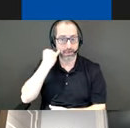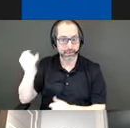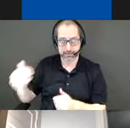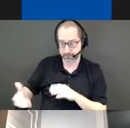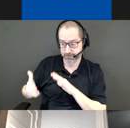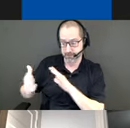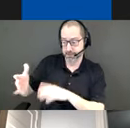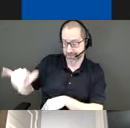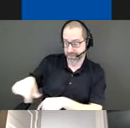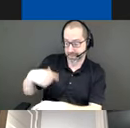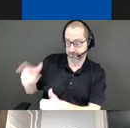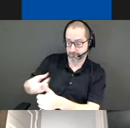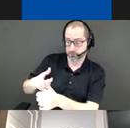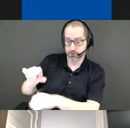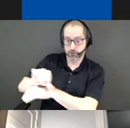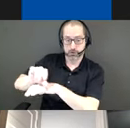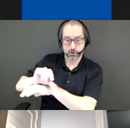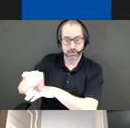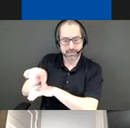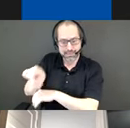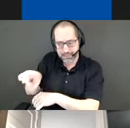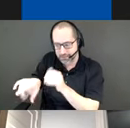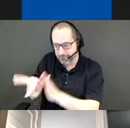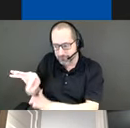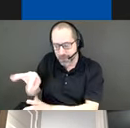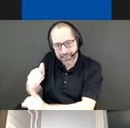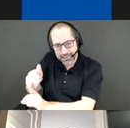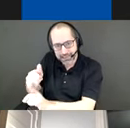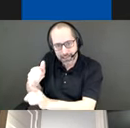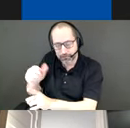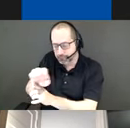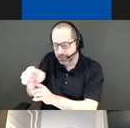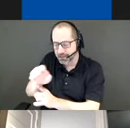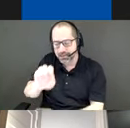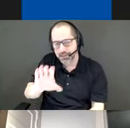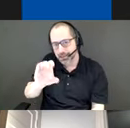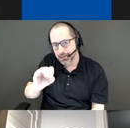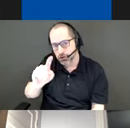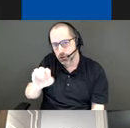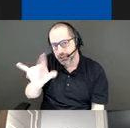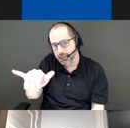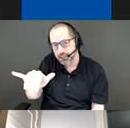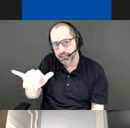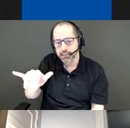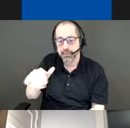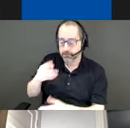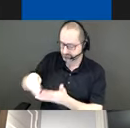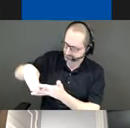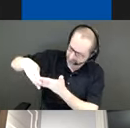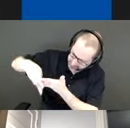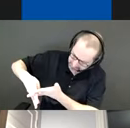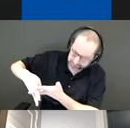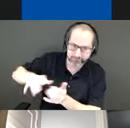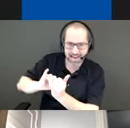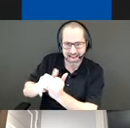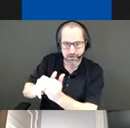garden needs to find its ecology and its ecology is out there somewhere because we can see the signs there and